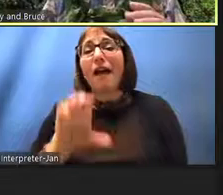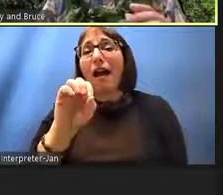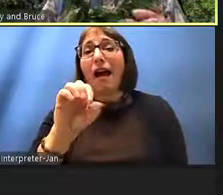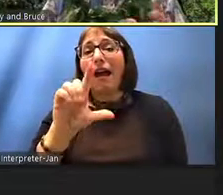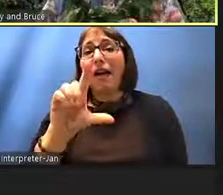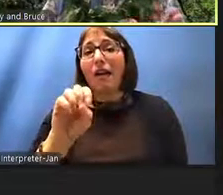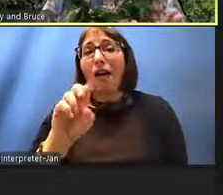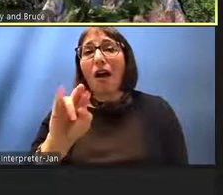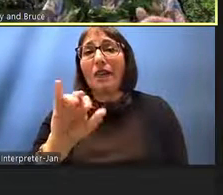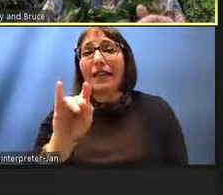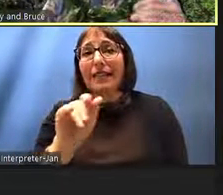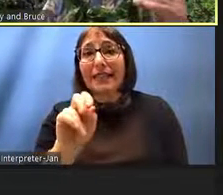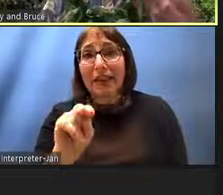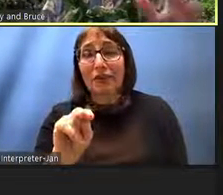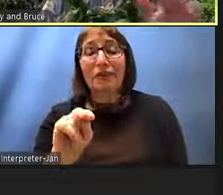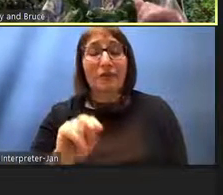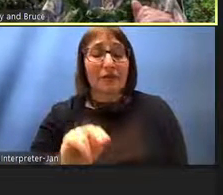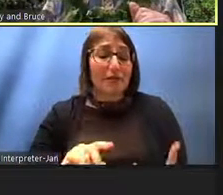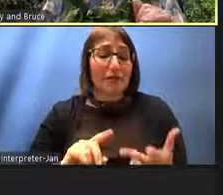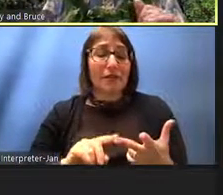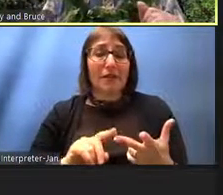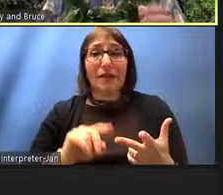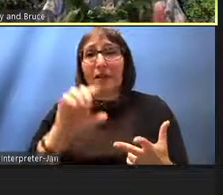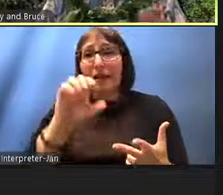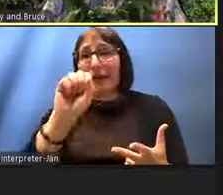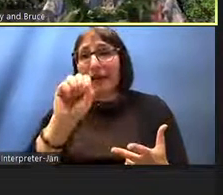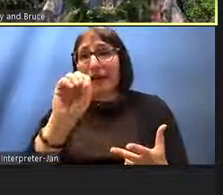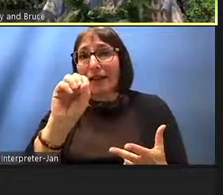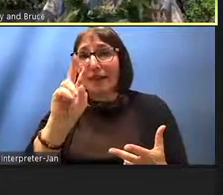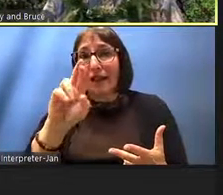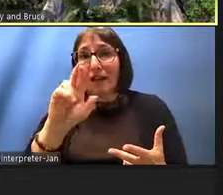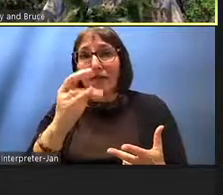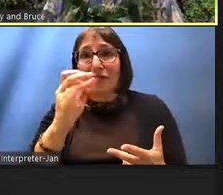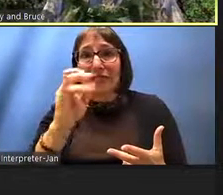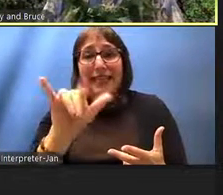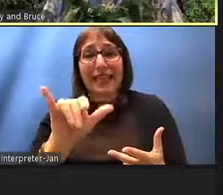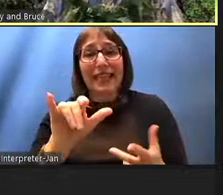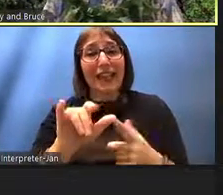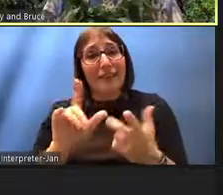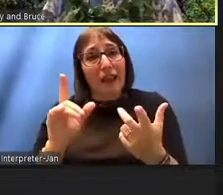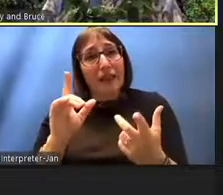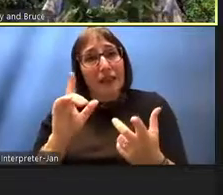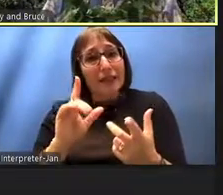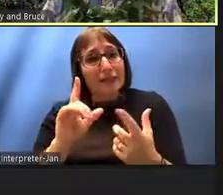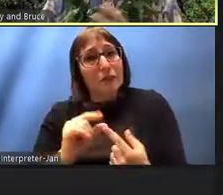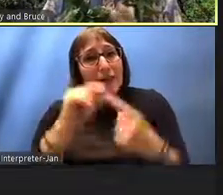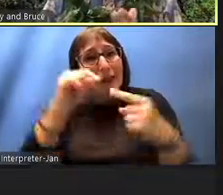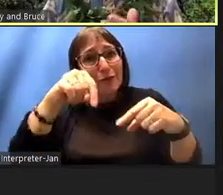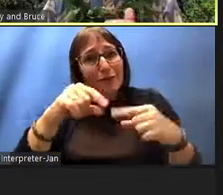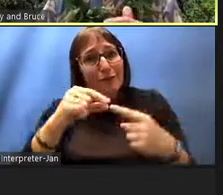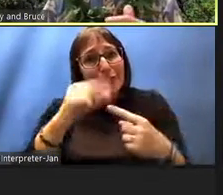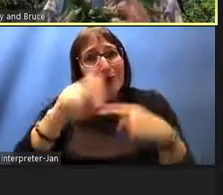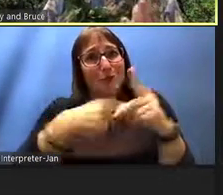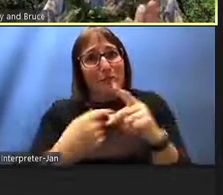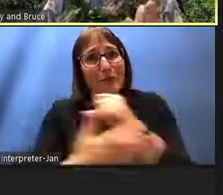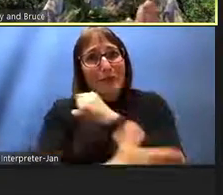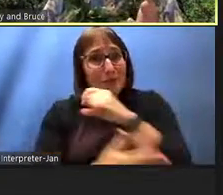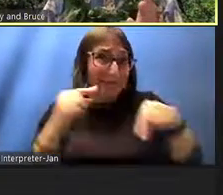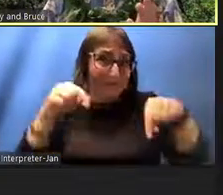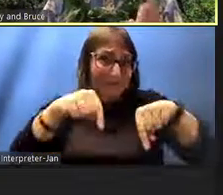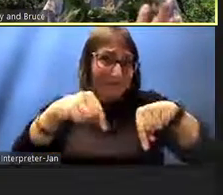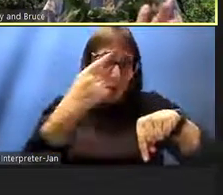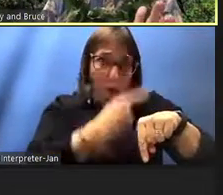be something unique to certain countries such as hawaii and uh cultural reawakening might be